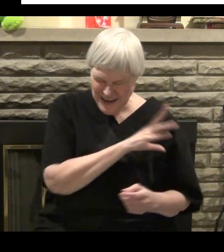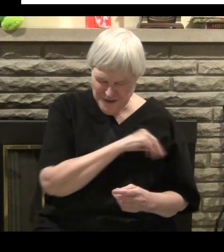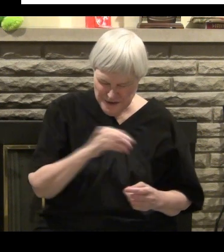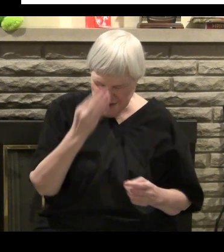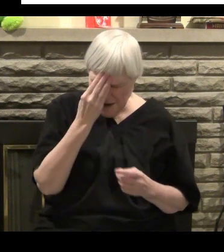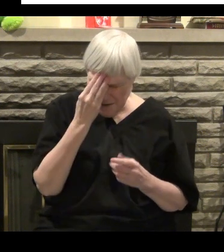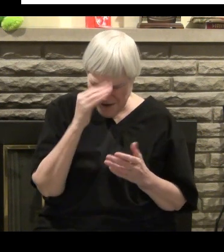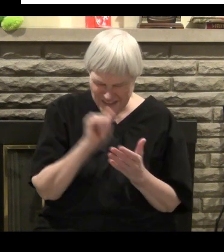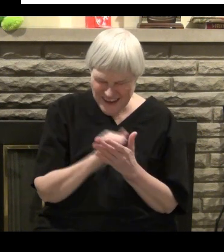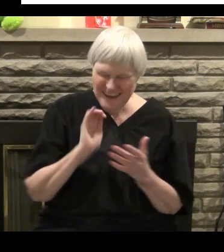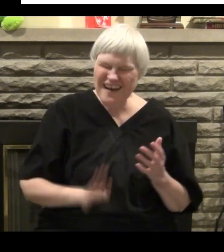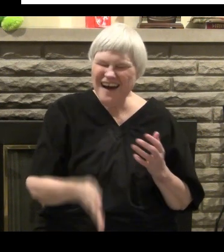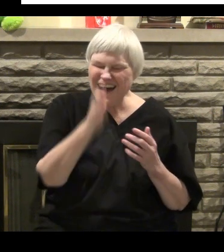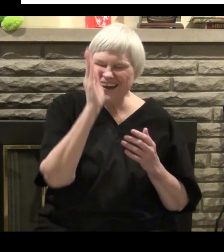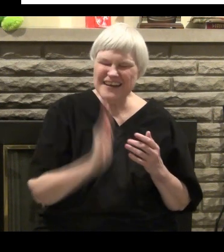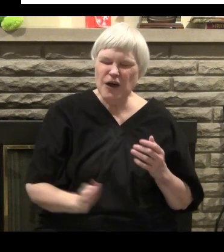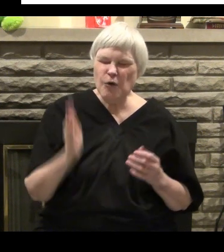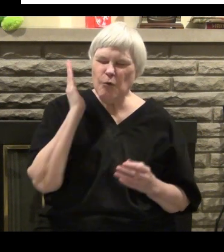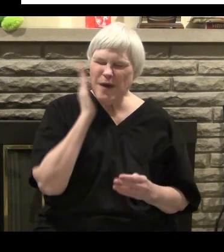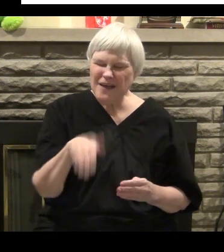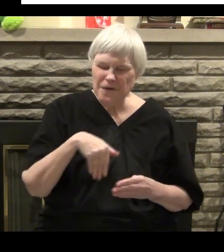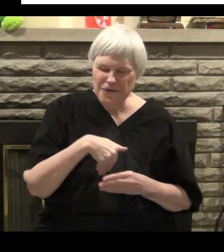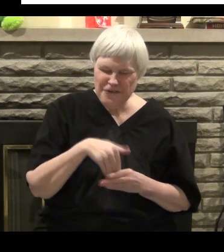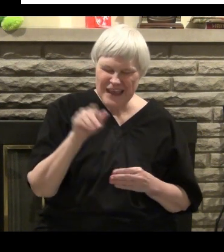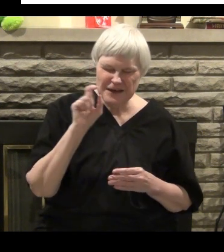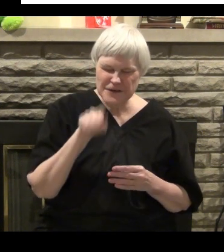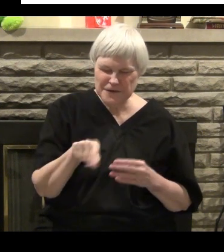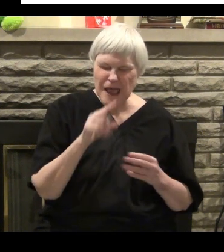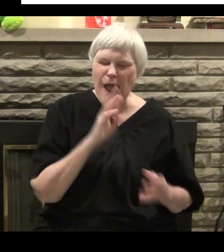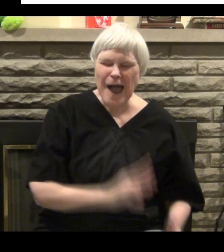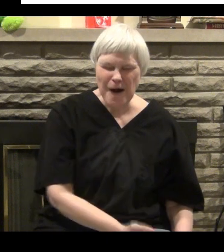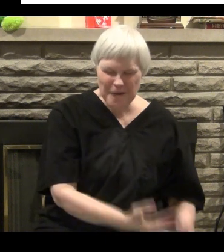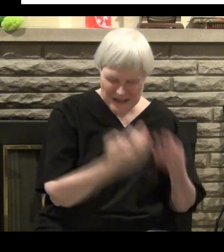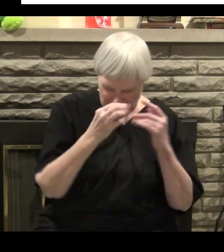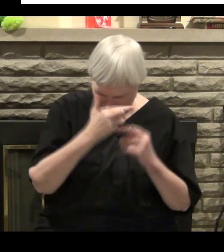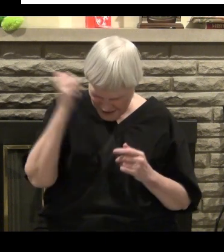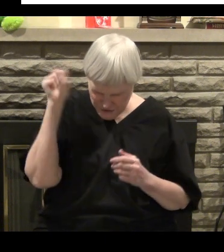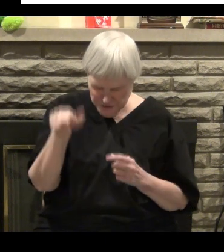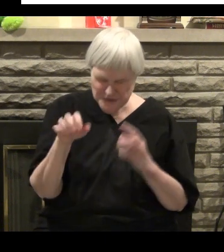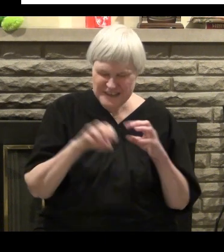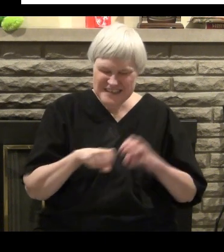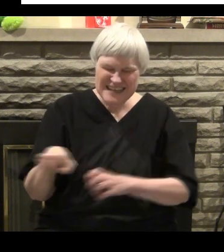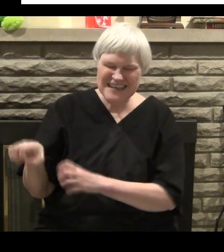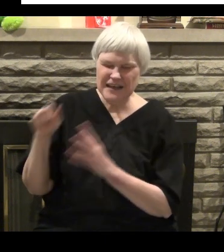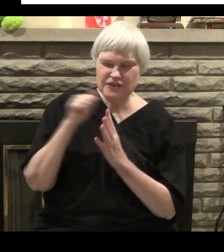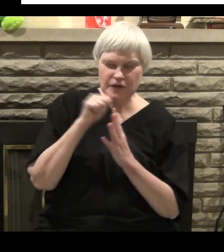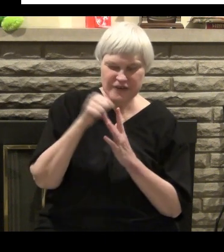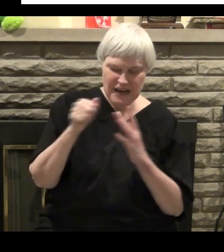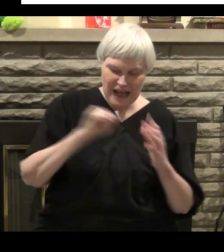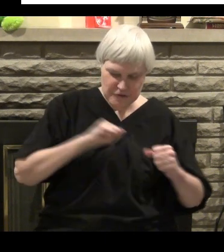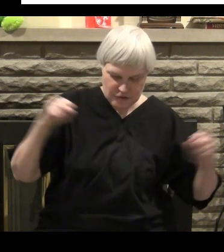Especially for somebody that believes in God and knows that he's able to do that and will do that.